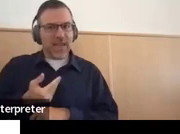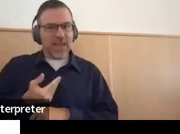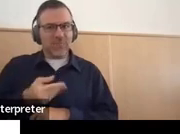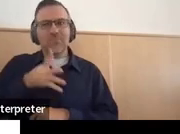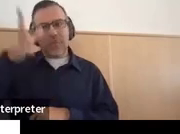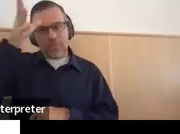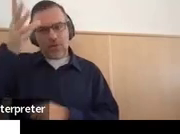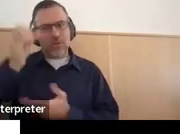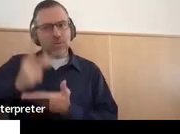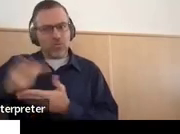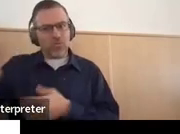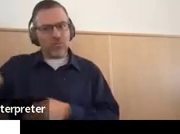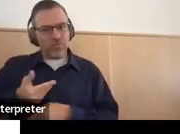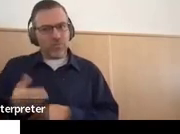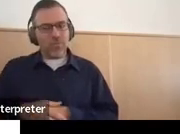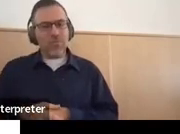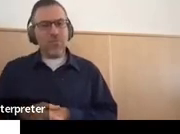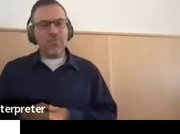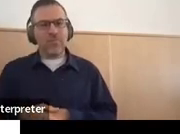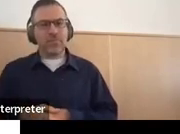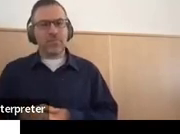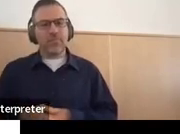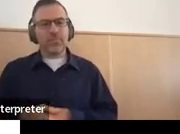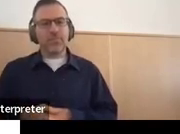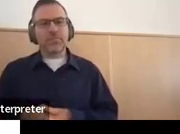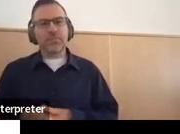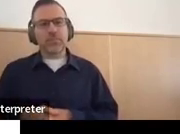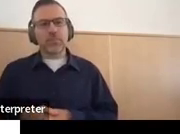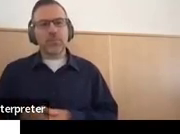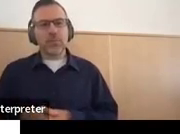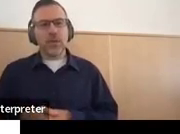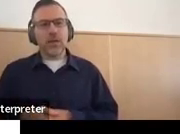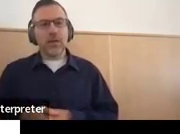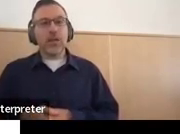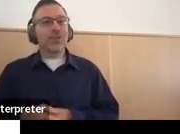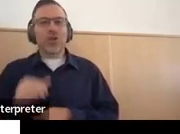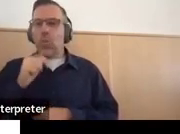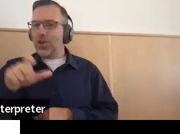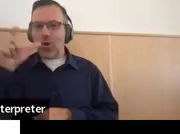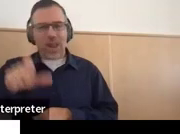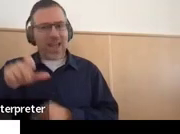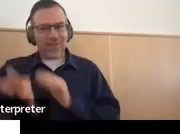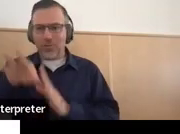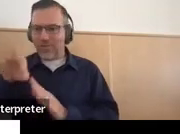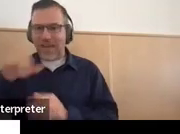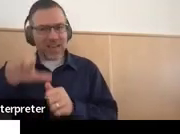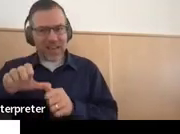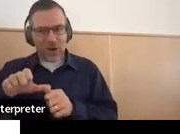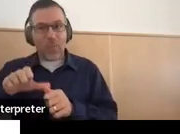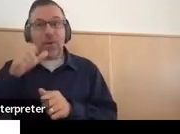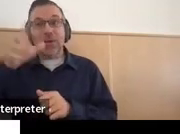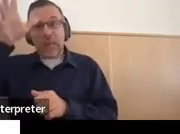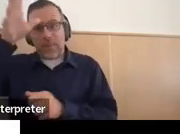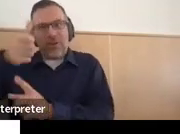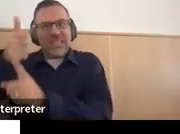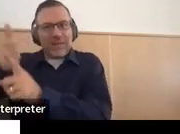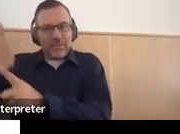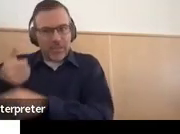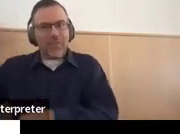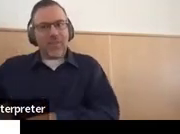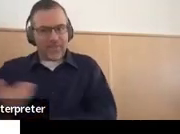That way, we're not going to go look for that parental consent because we know that the parents were the folks who invited that.